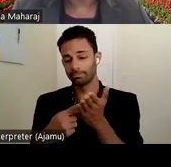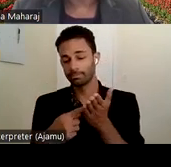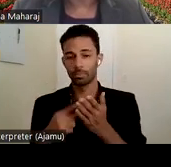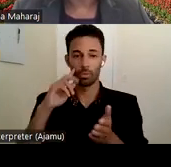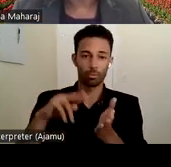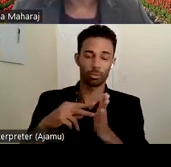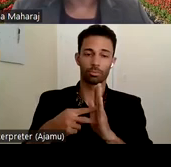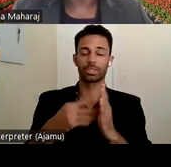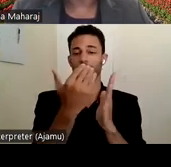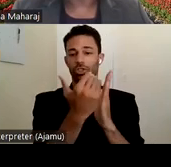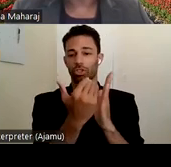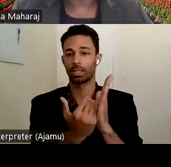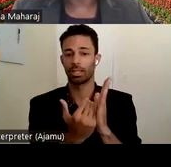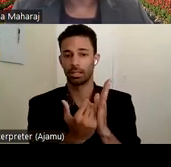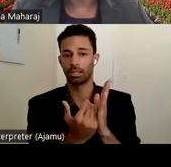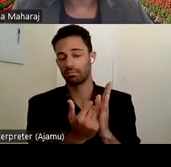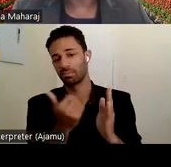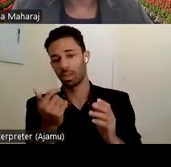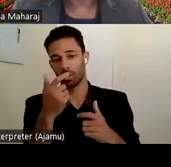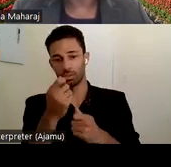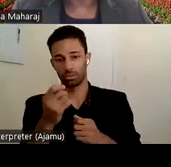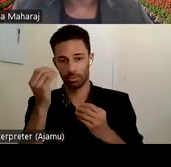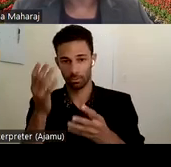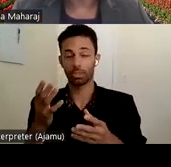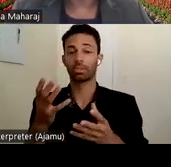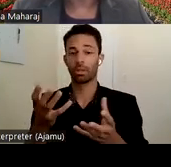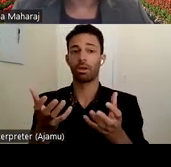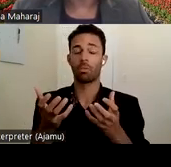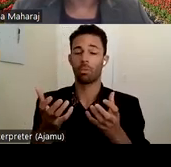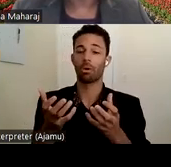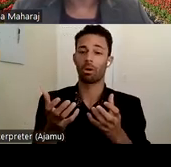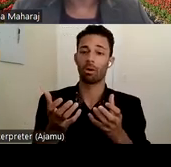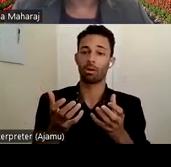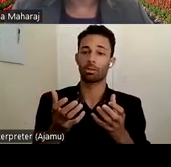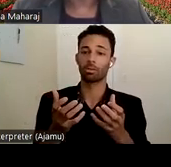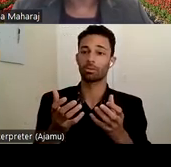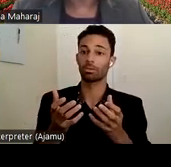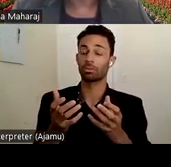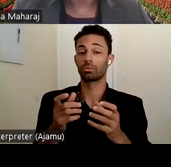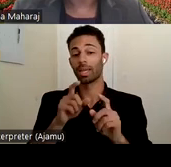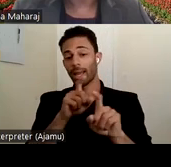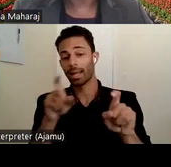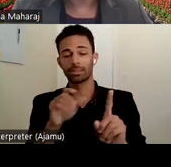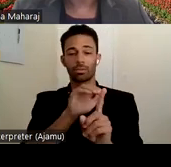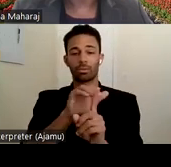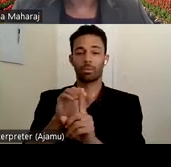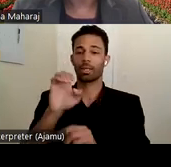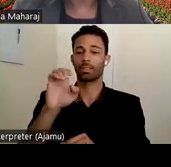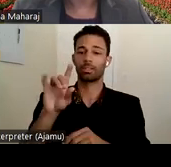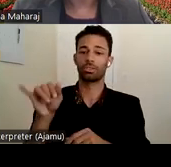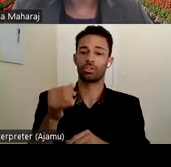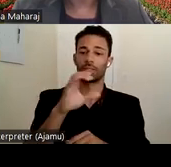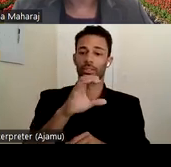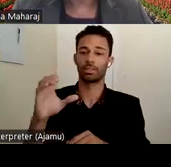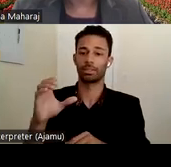other interesting information. I do want to ask and remind EDJCC committee members